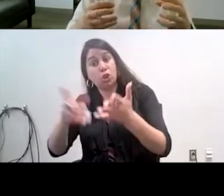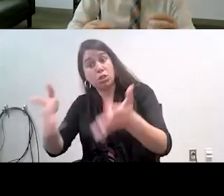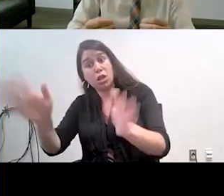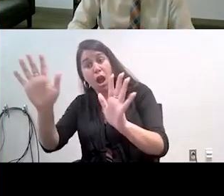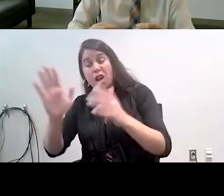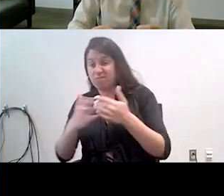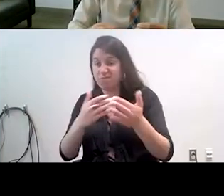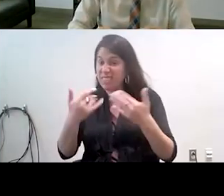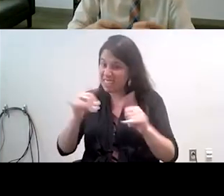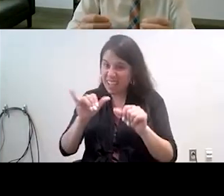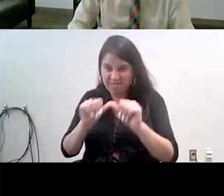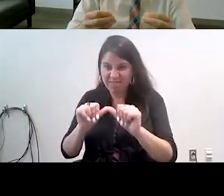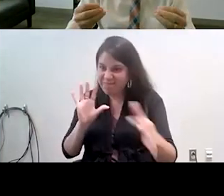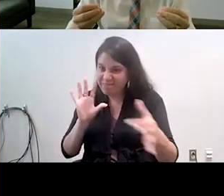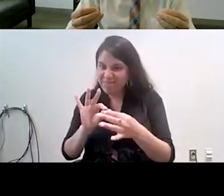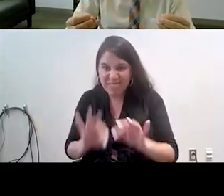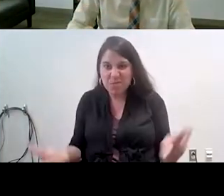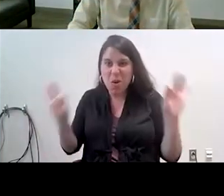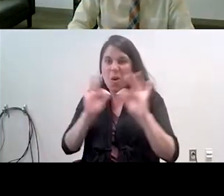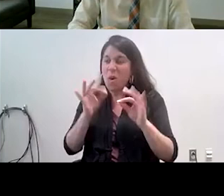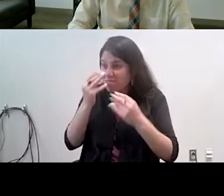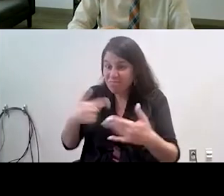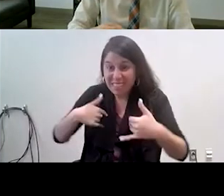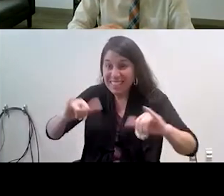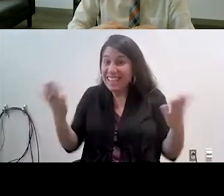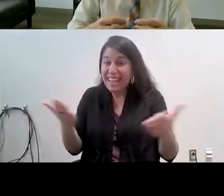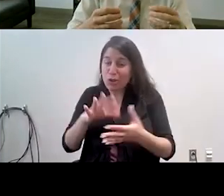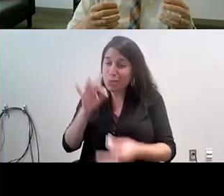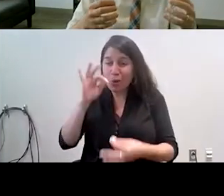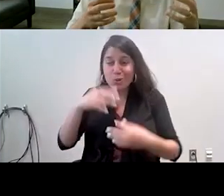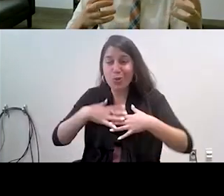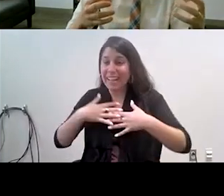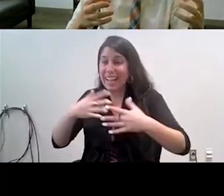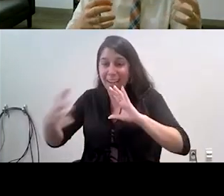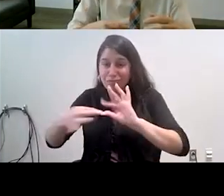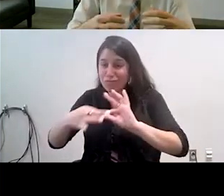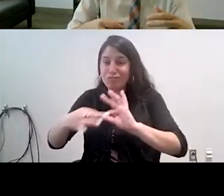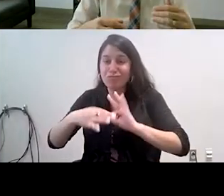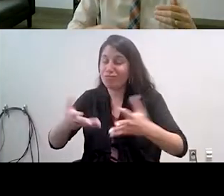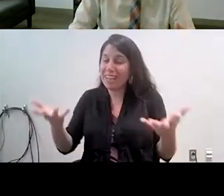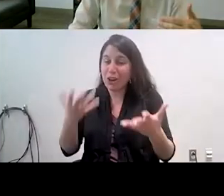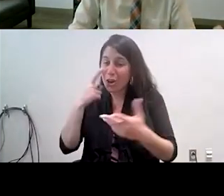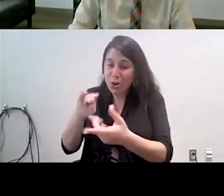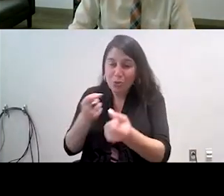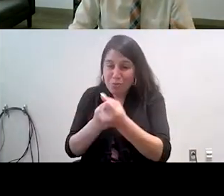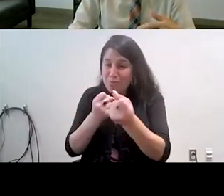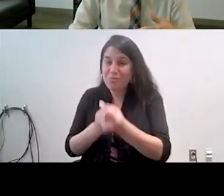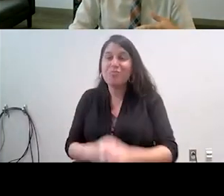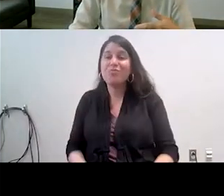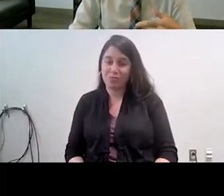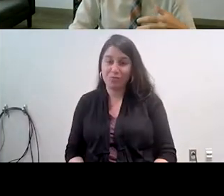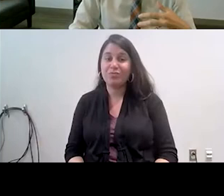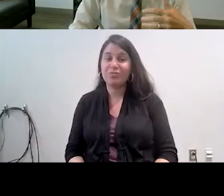to stay connected to let them know that we are still with them spiritually that it's still with them in spirit